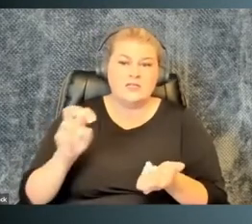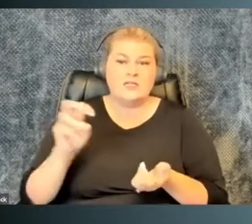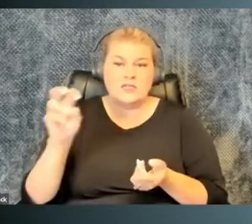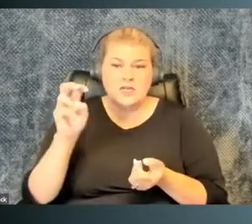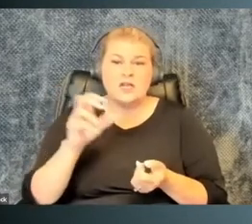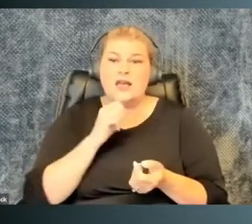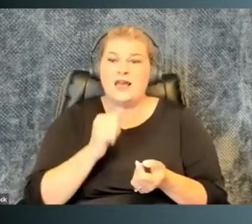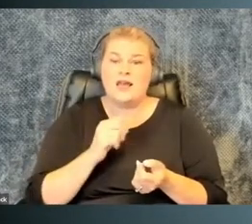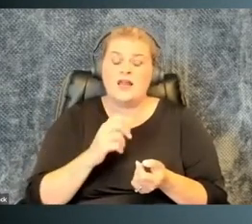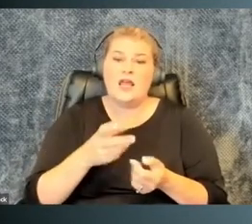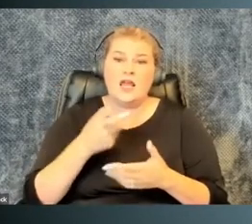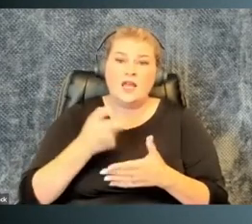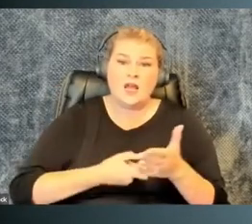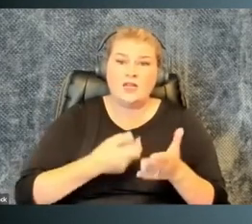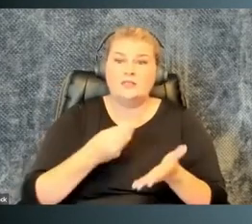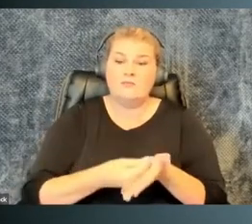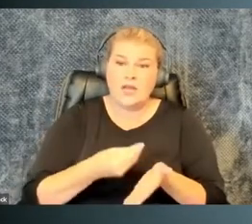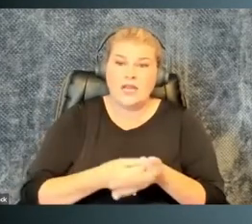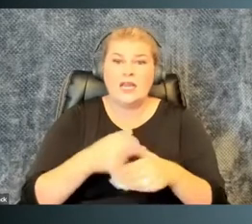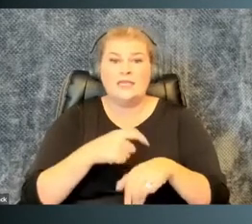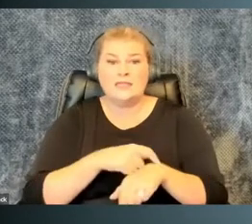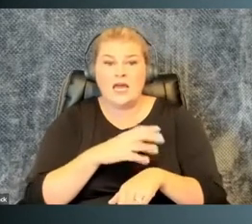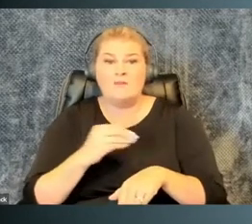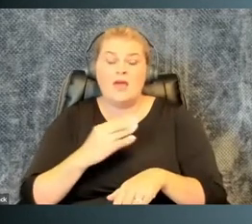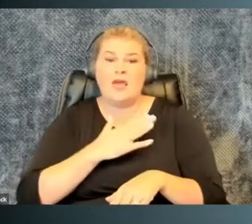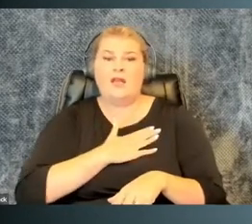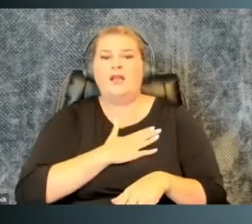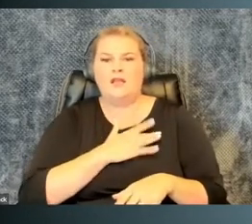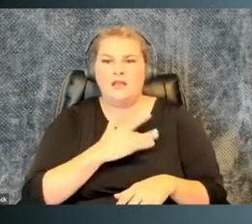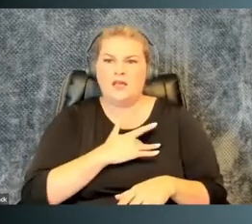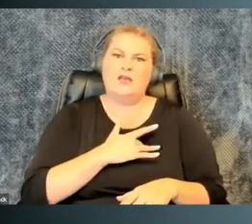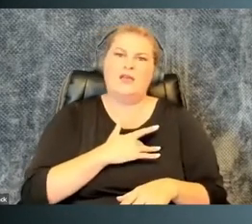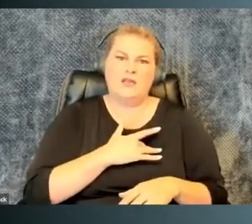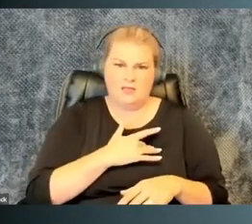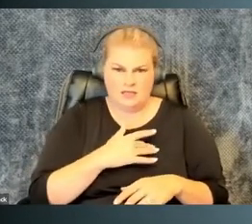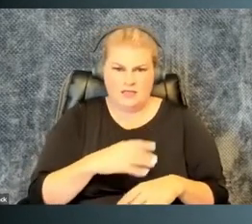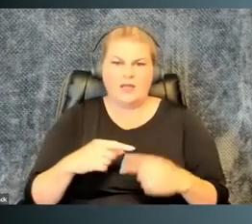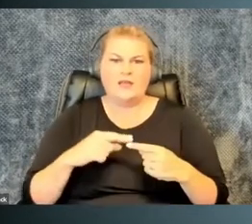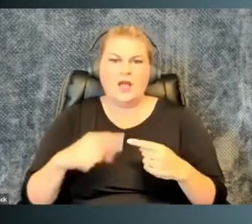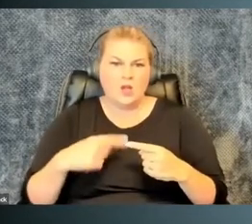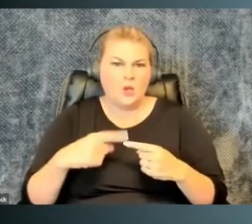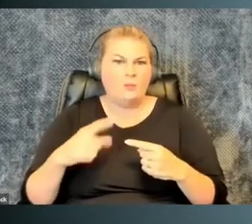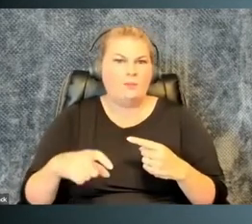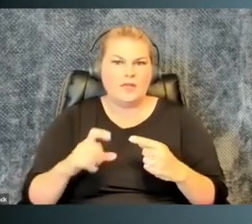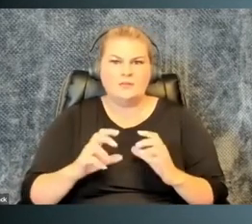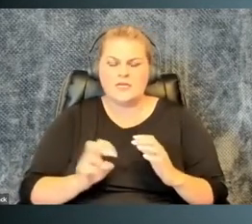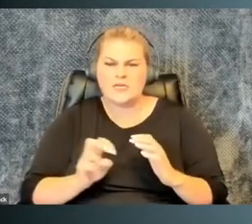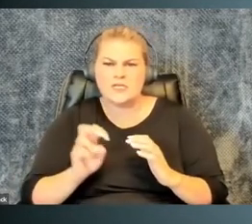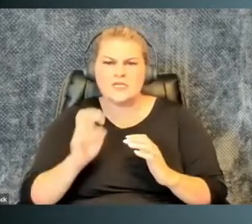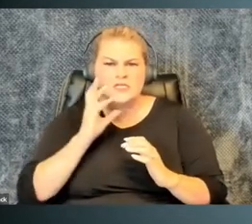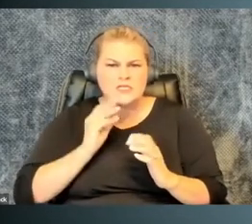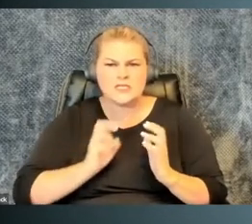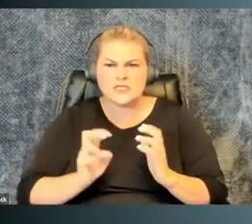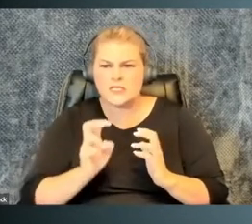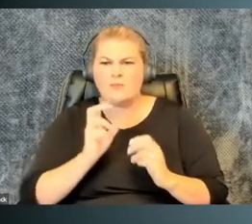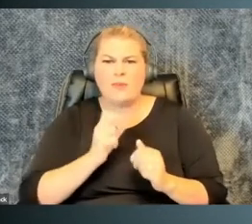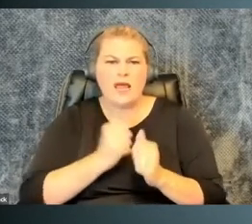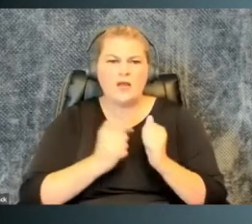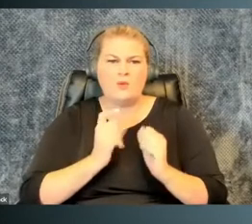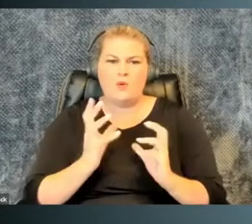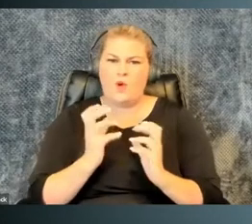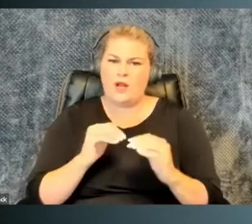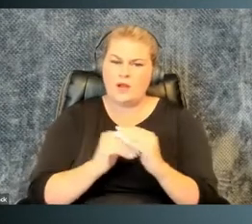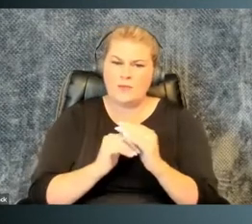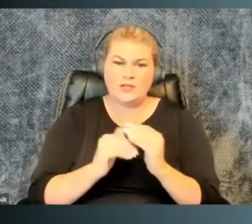exacts costs, not only of time and money, but also of emotion. The loop must be traversed by anyone seeking